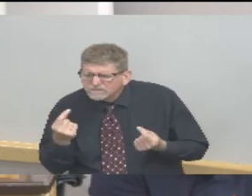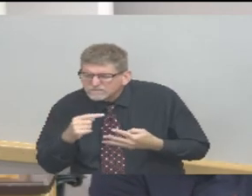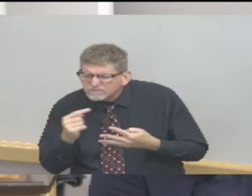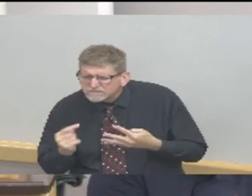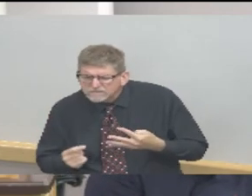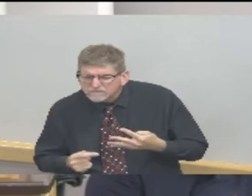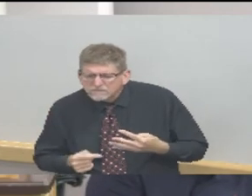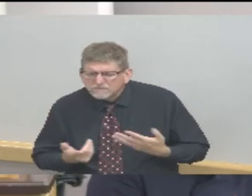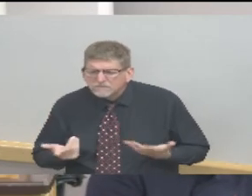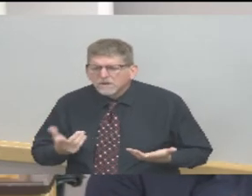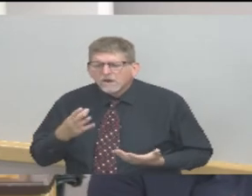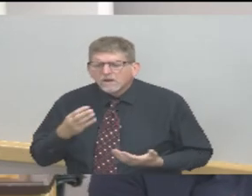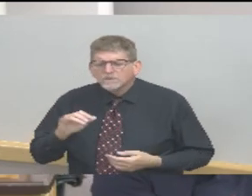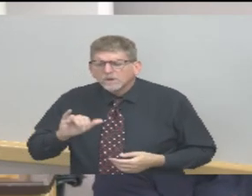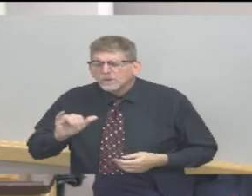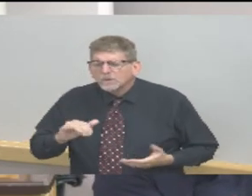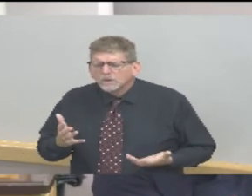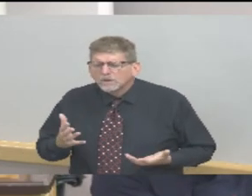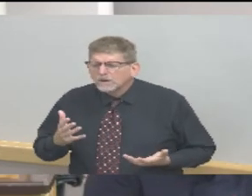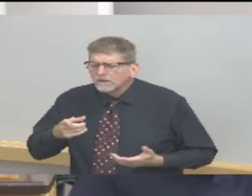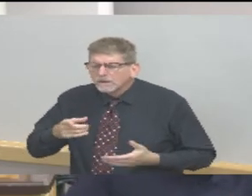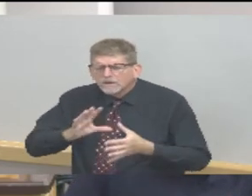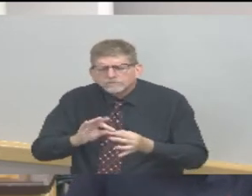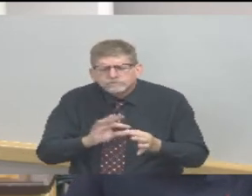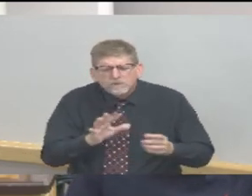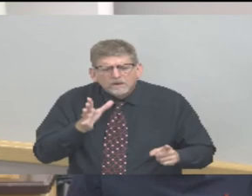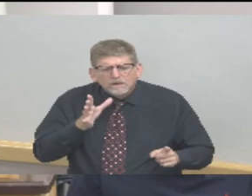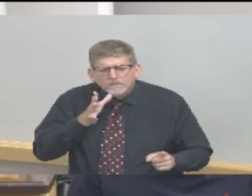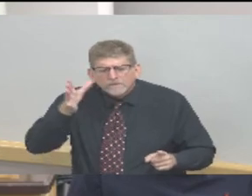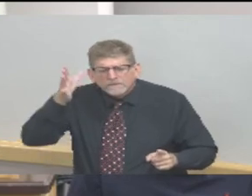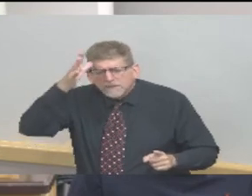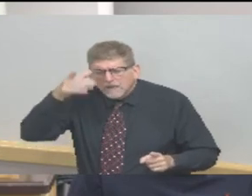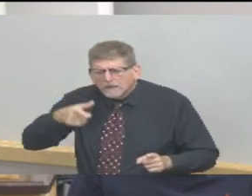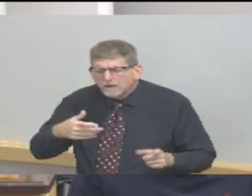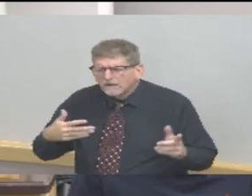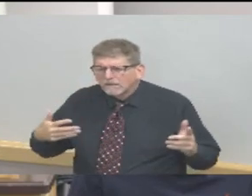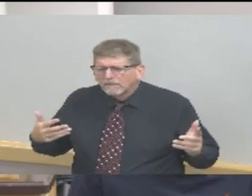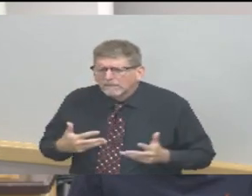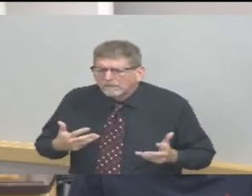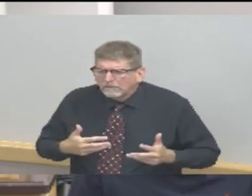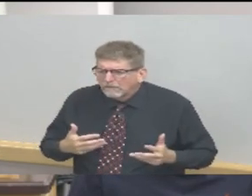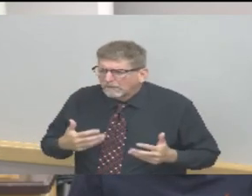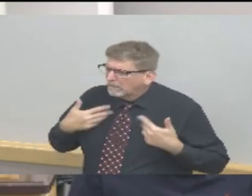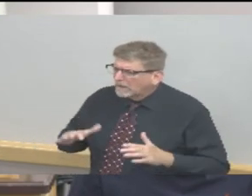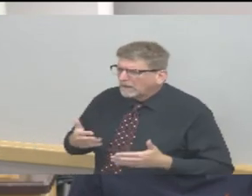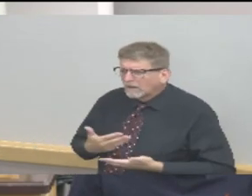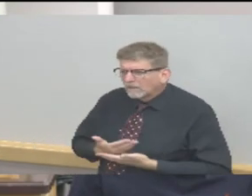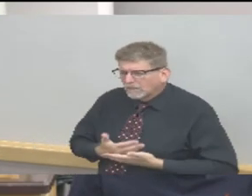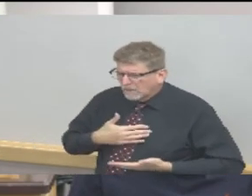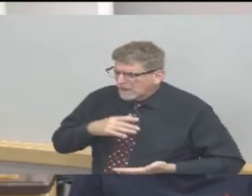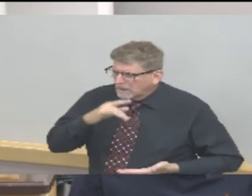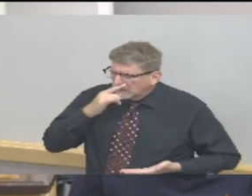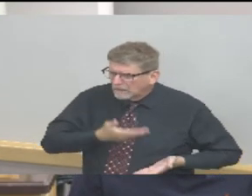having these symptoms? Is there anything you'd like to say about that? We're very fortunate that Dr. Bean is a pediatrician.